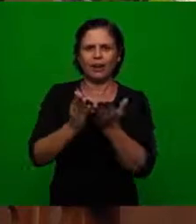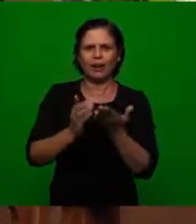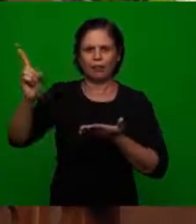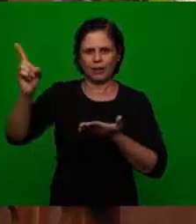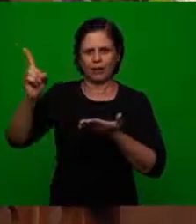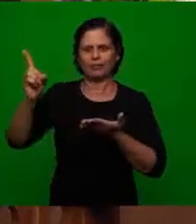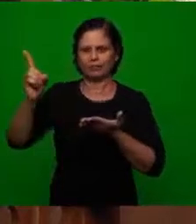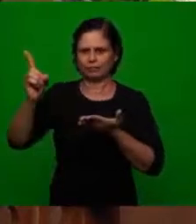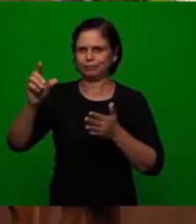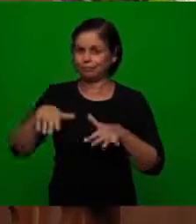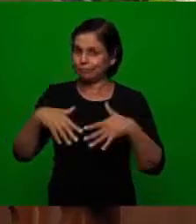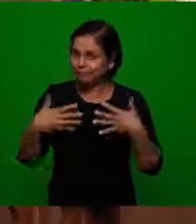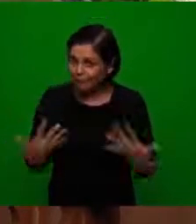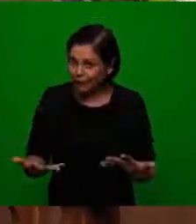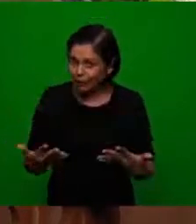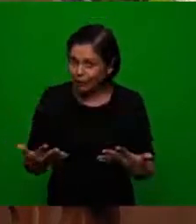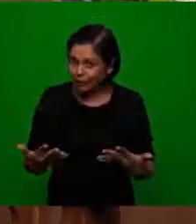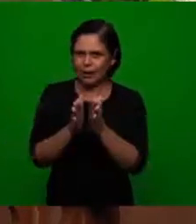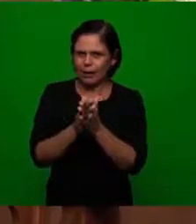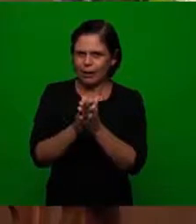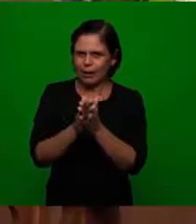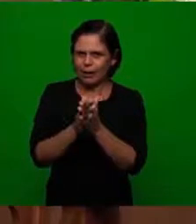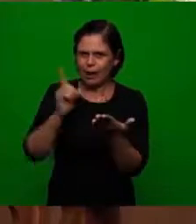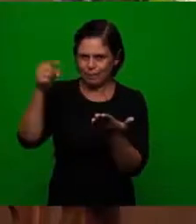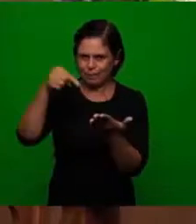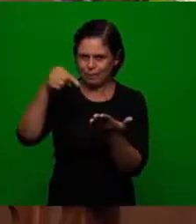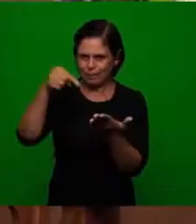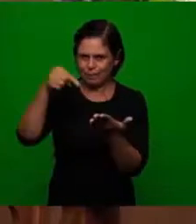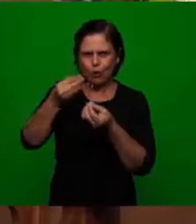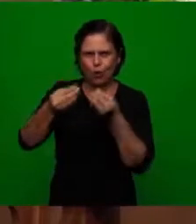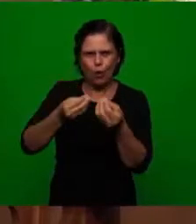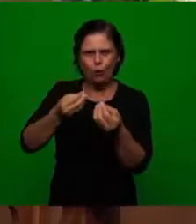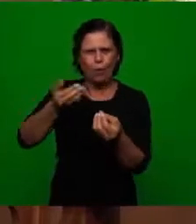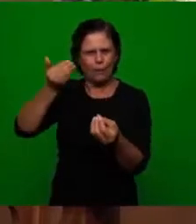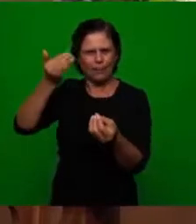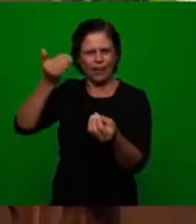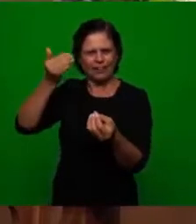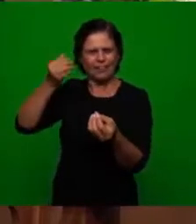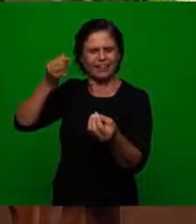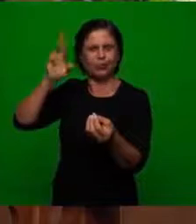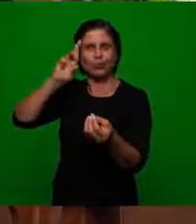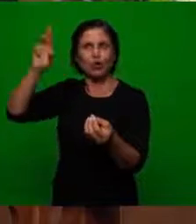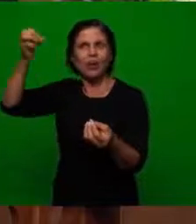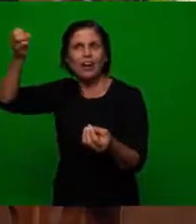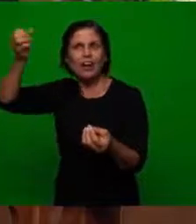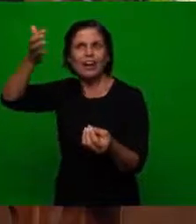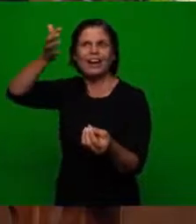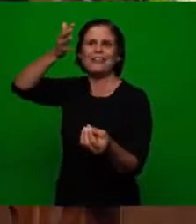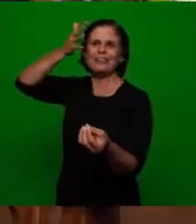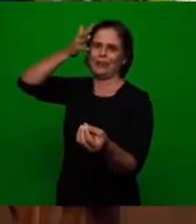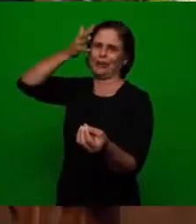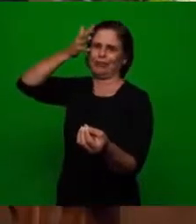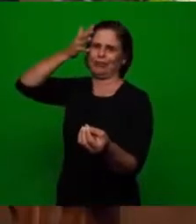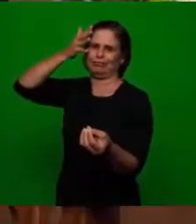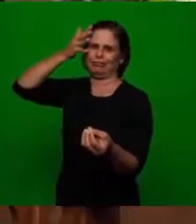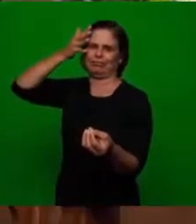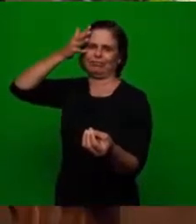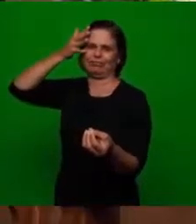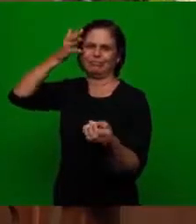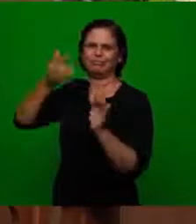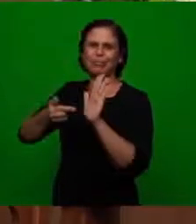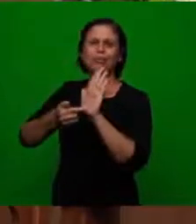through the scriptures so the bible was opened up at that time simply